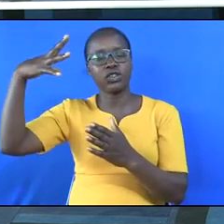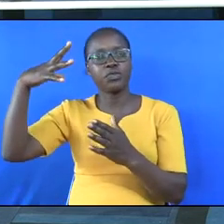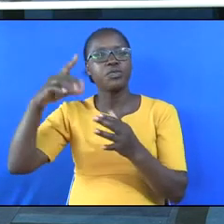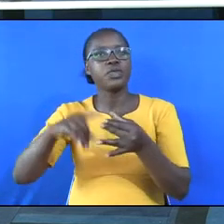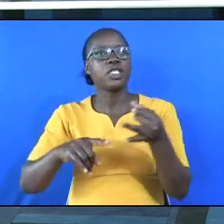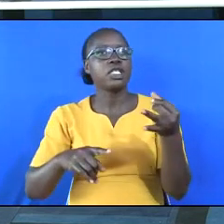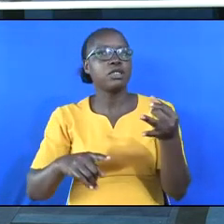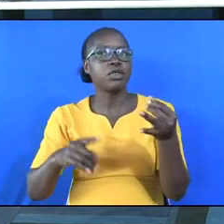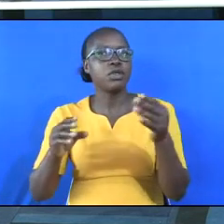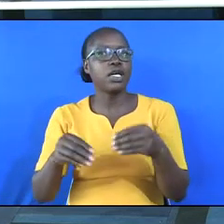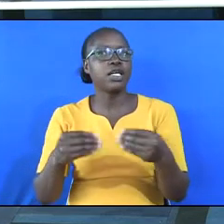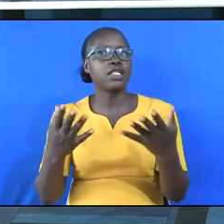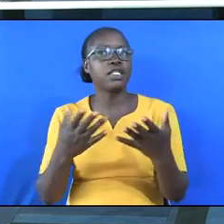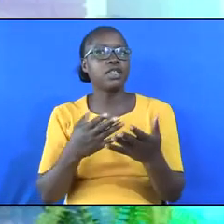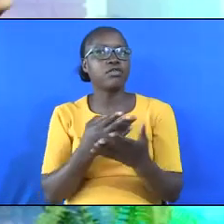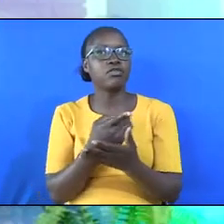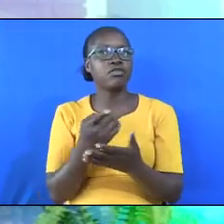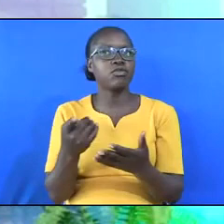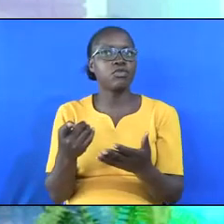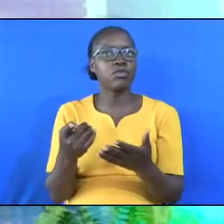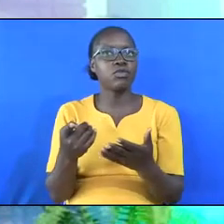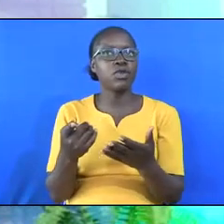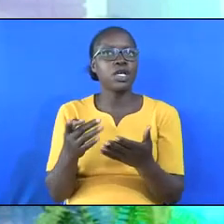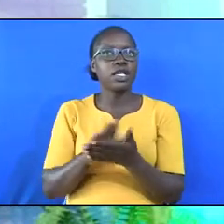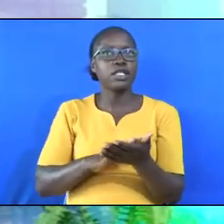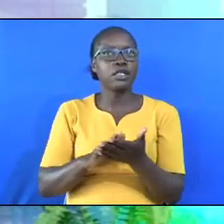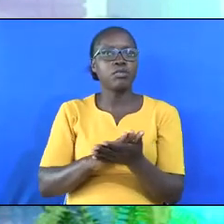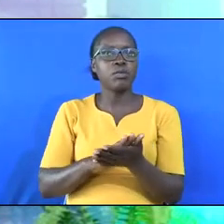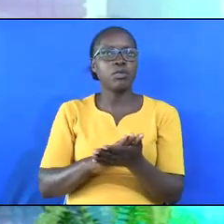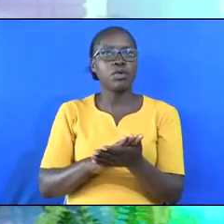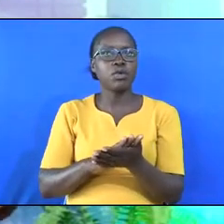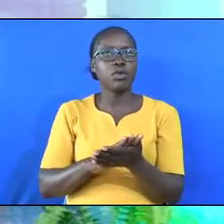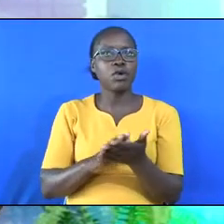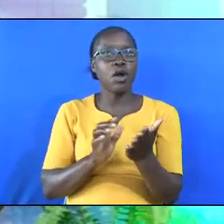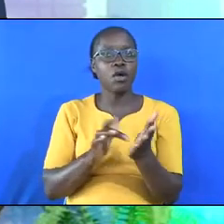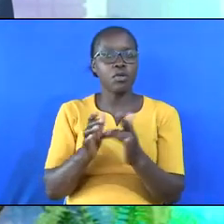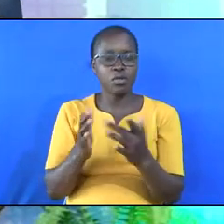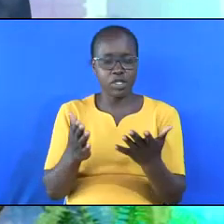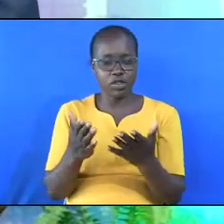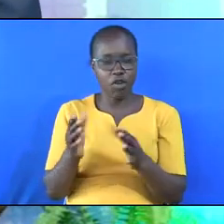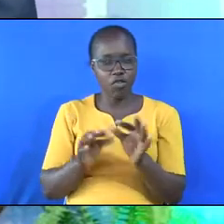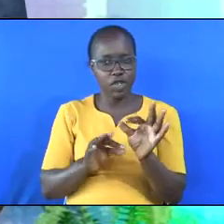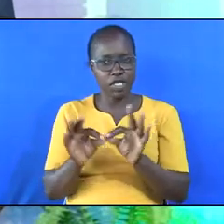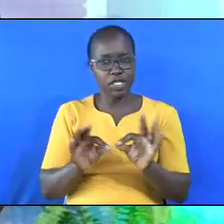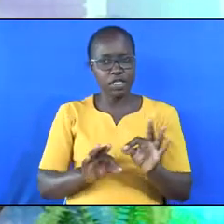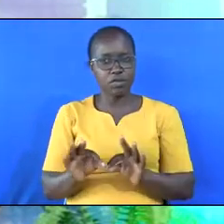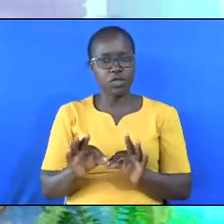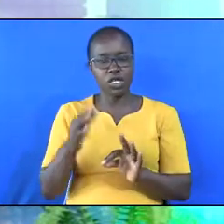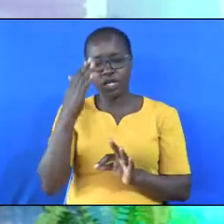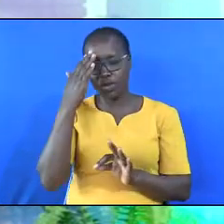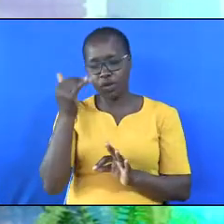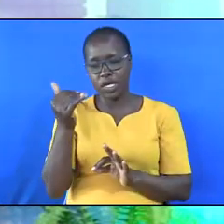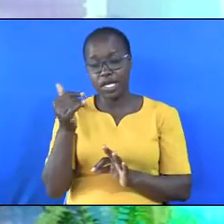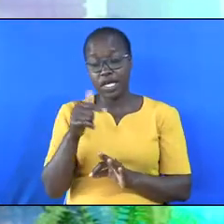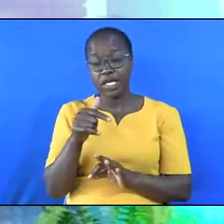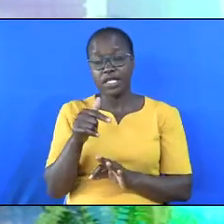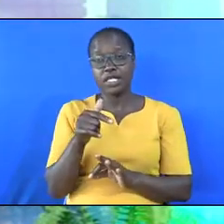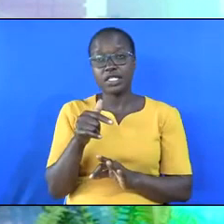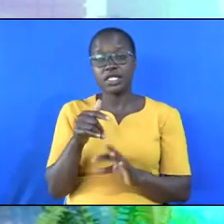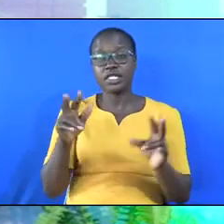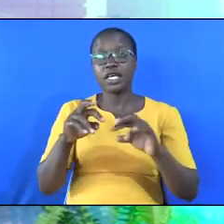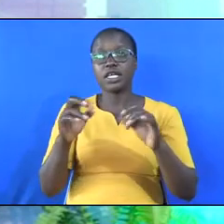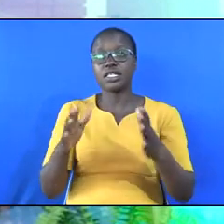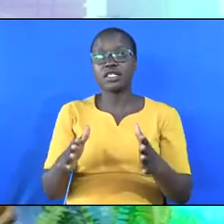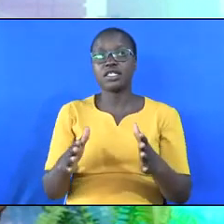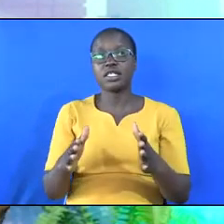Secondly, I'll give you the biblical basis of the health prescription. And if I were a researcher, I